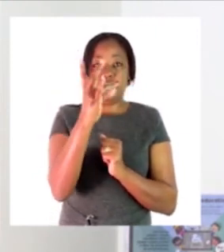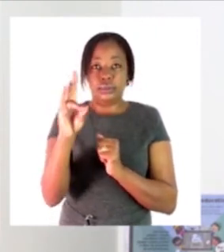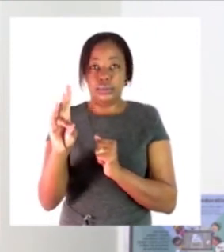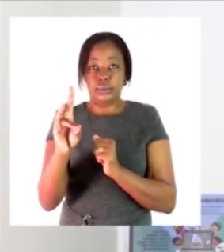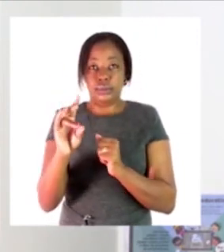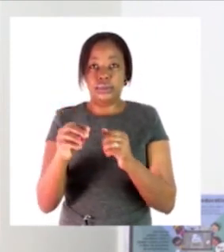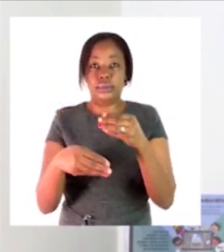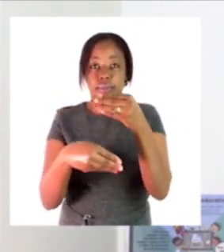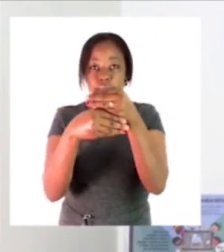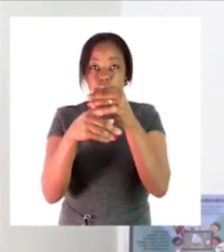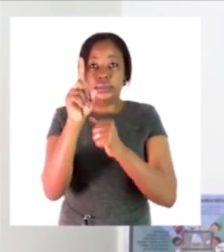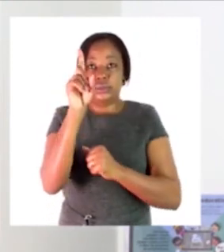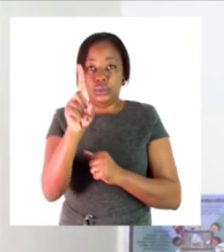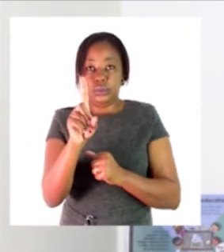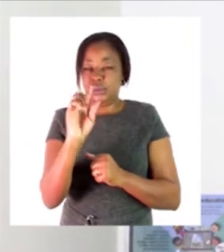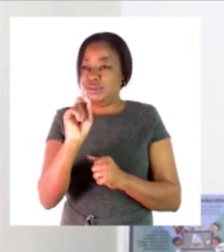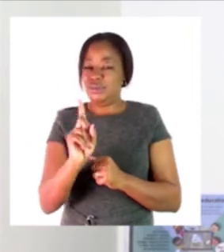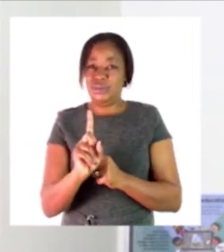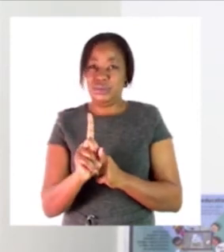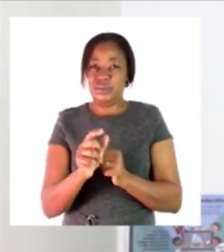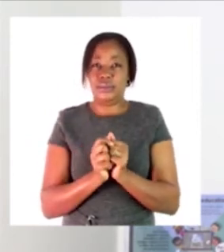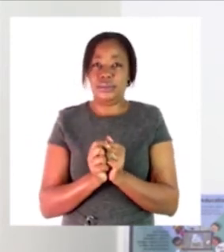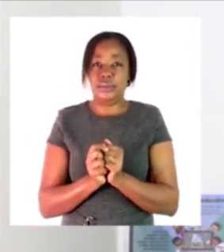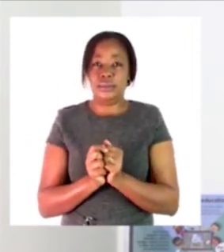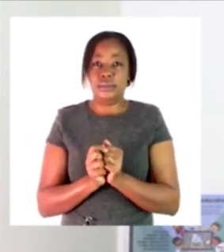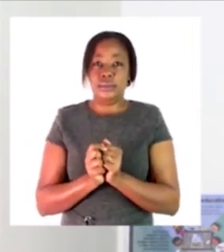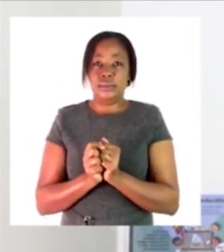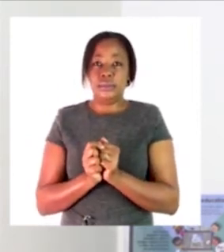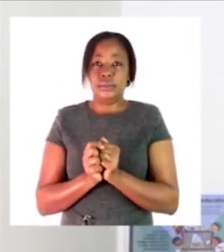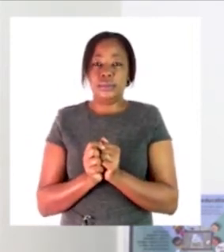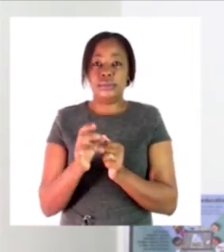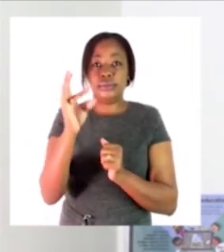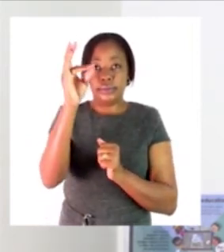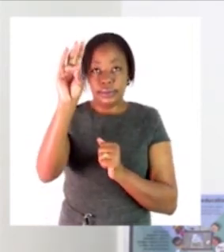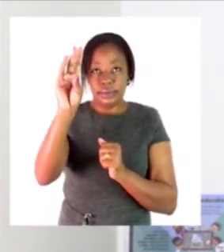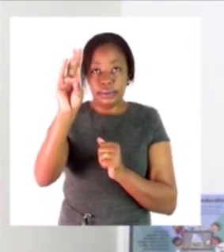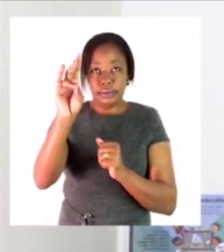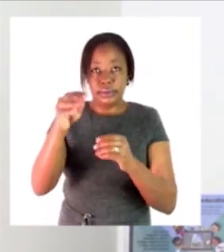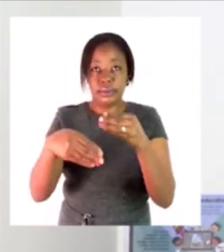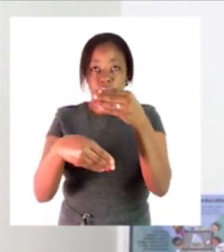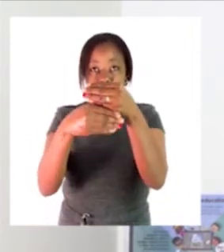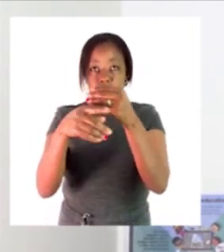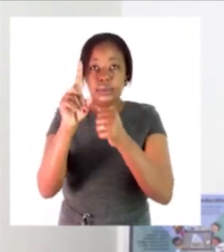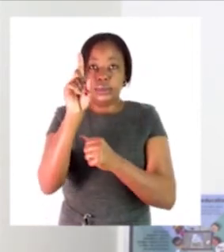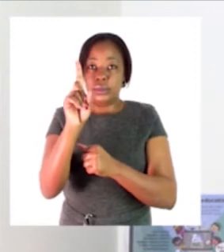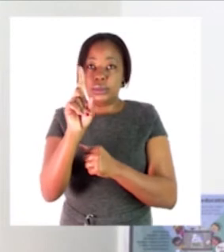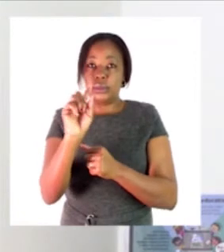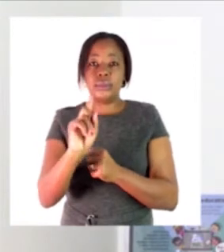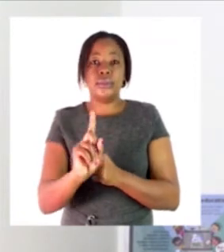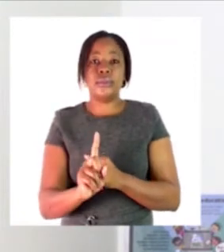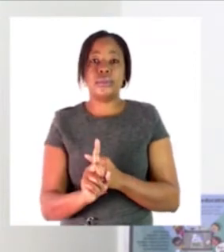because it's very straightforward i'm not going to get an answer with two numbers seven plus one i have